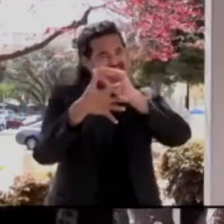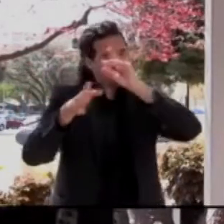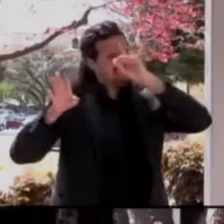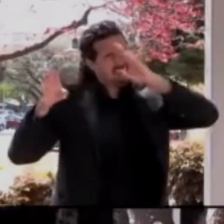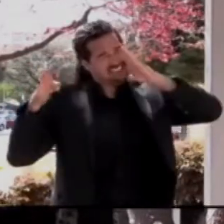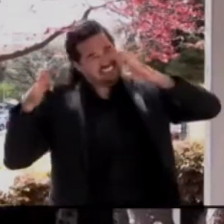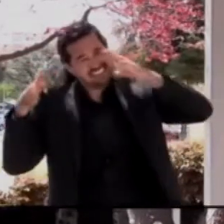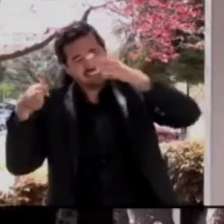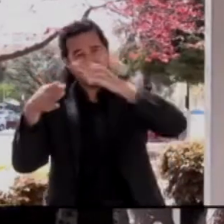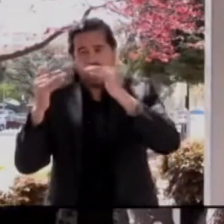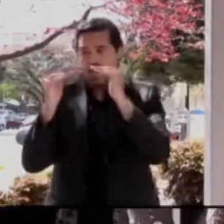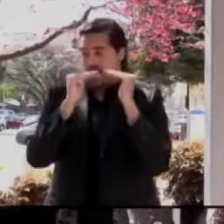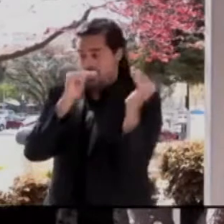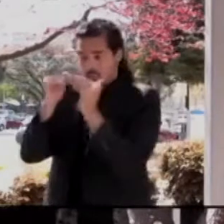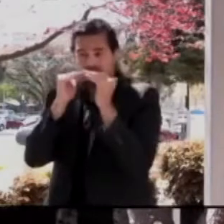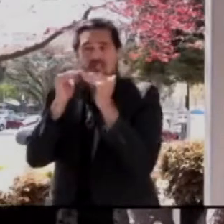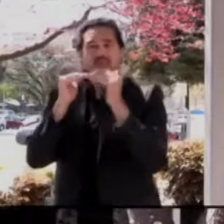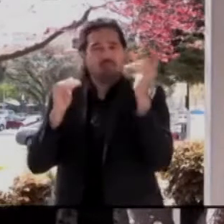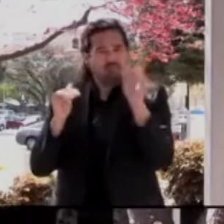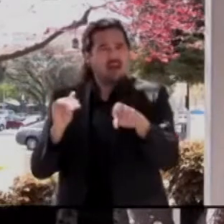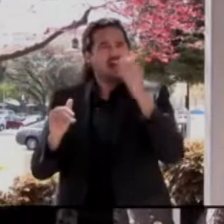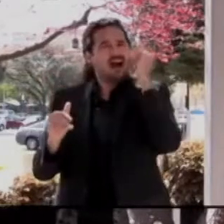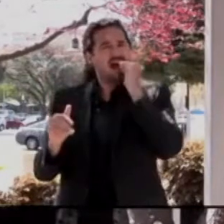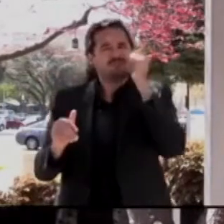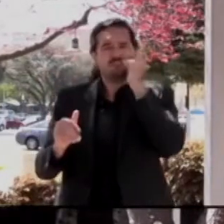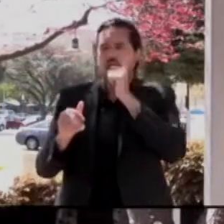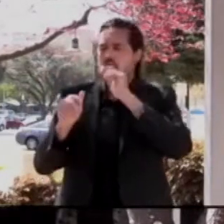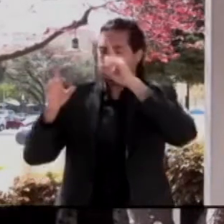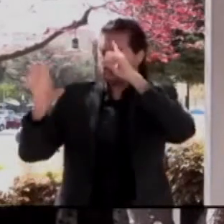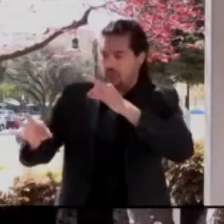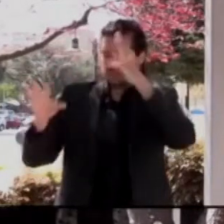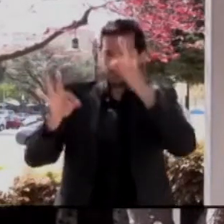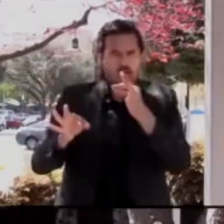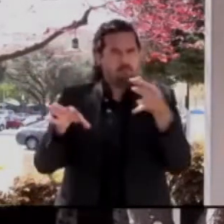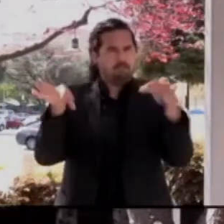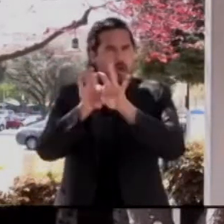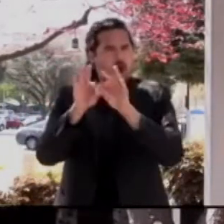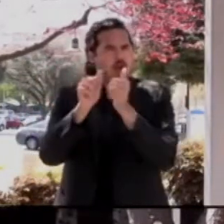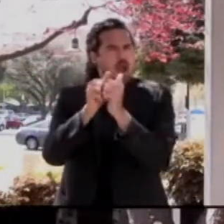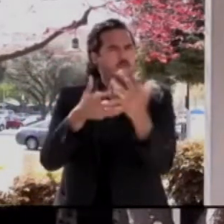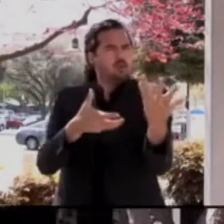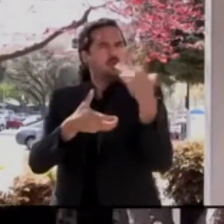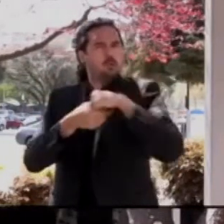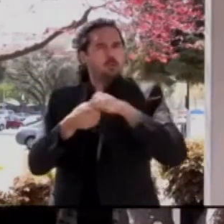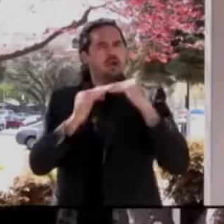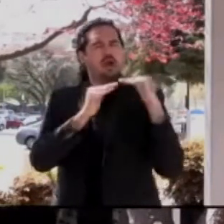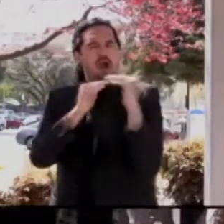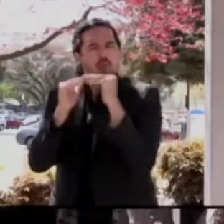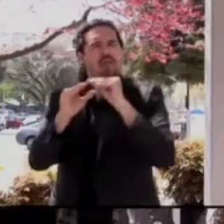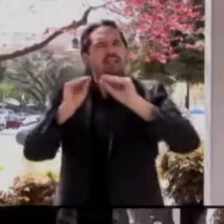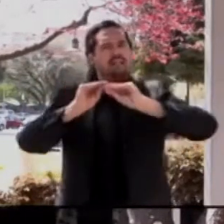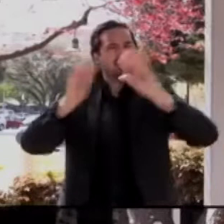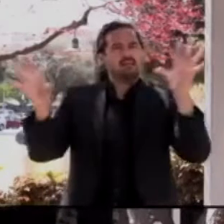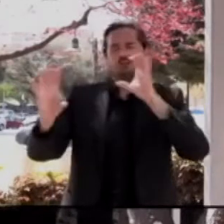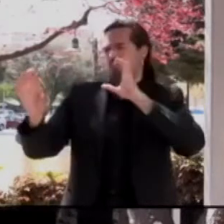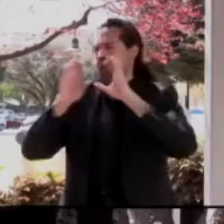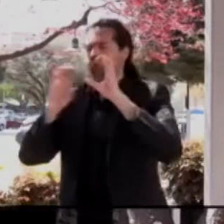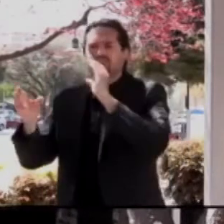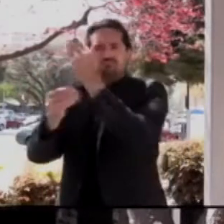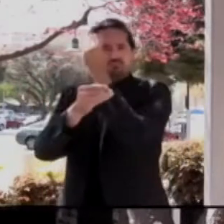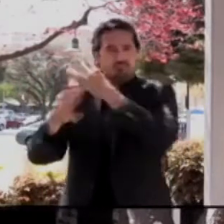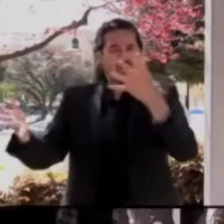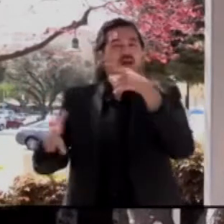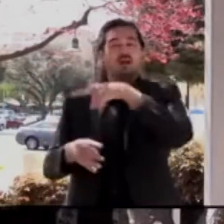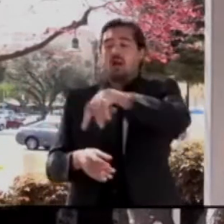day because never has there been a time when it's been more clear that the wellness of our most vulnerable community members determined the